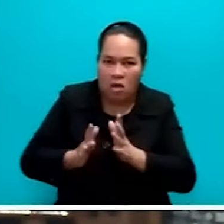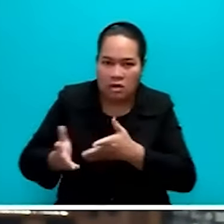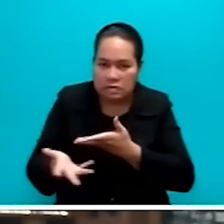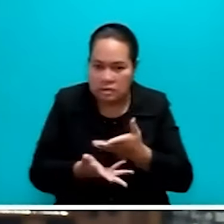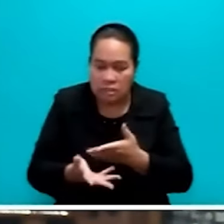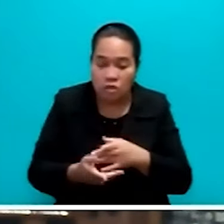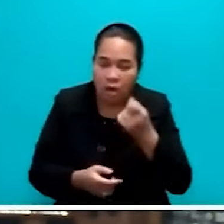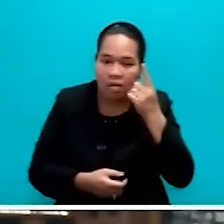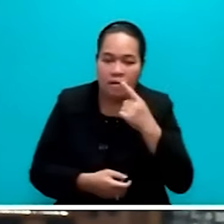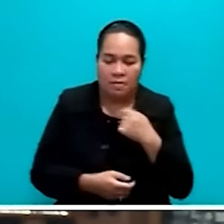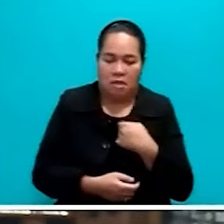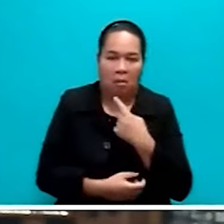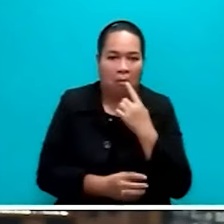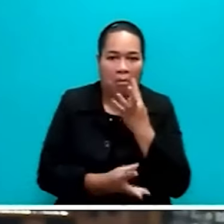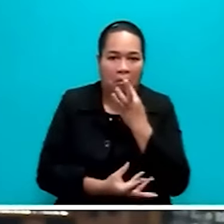they realized that I hadn't said anything.